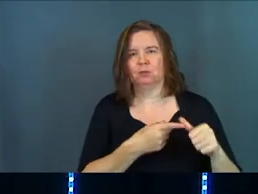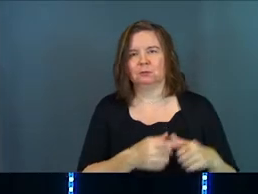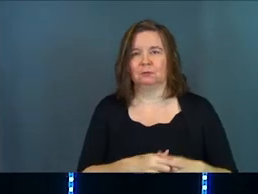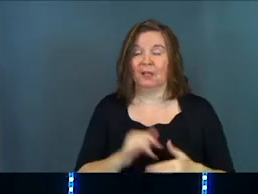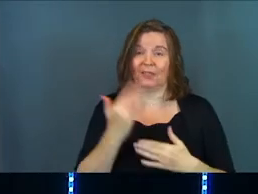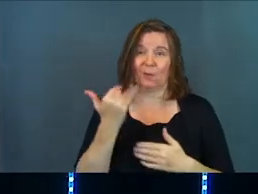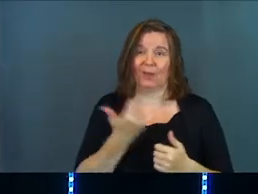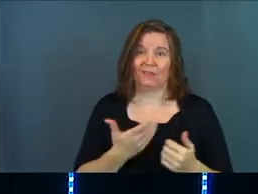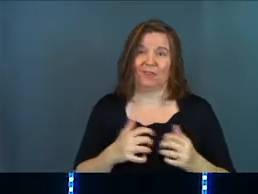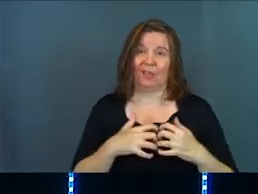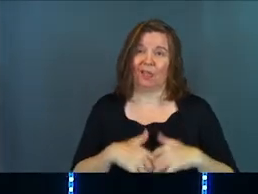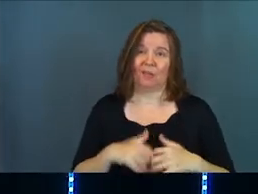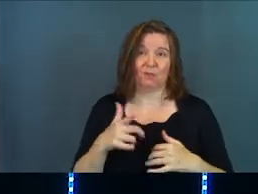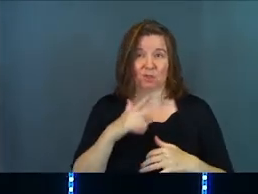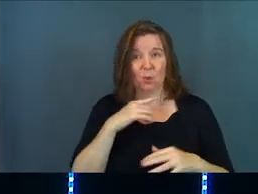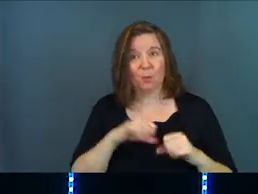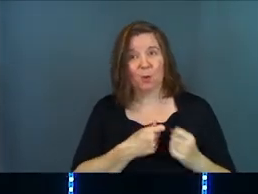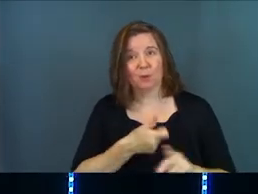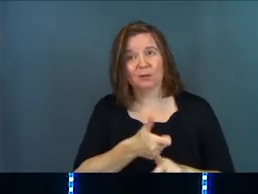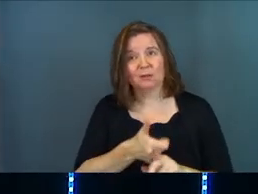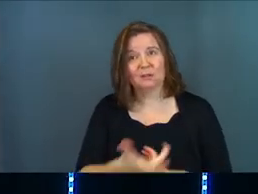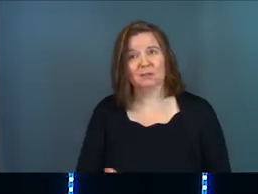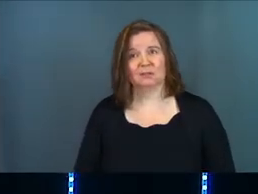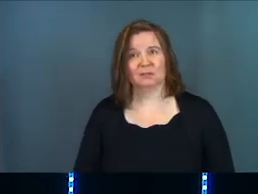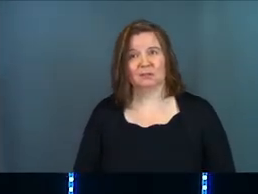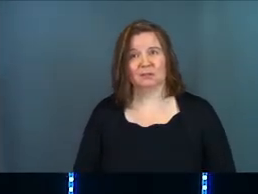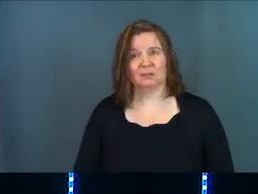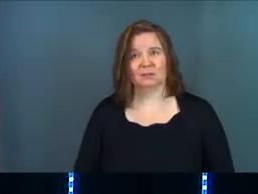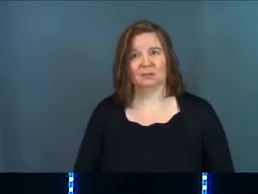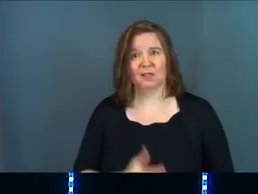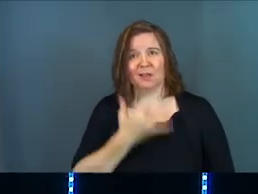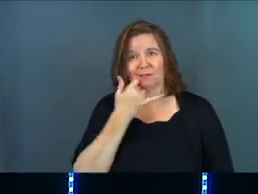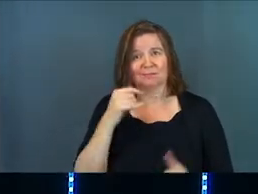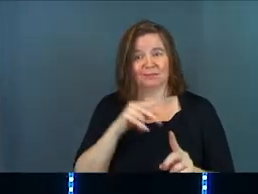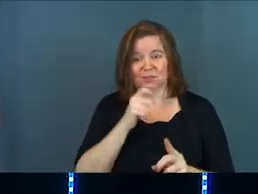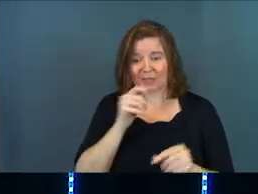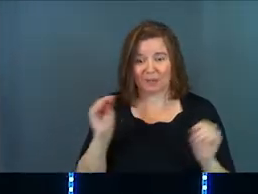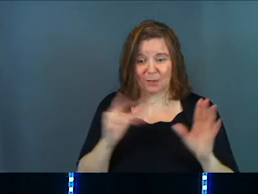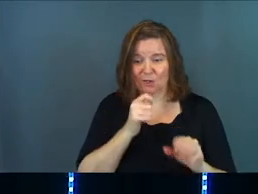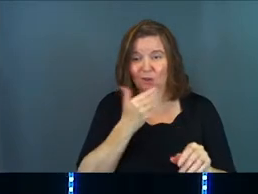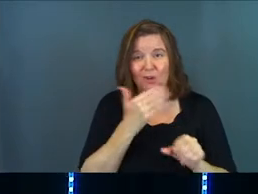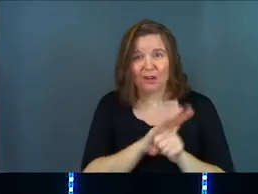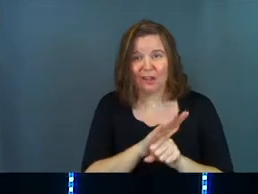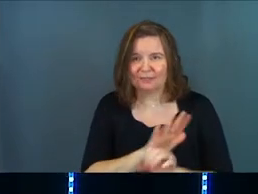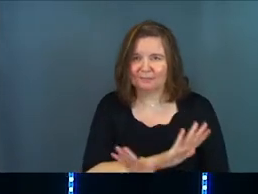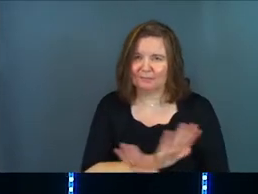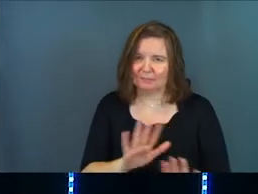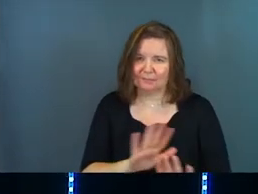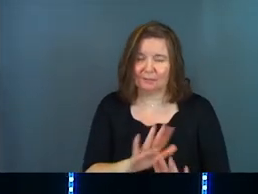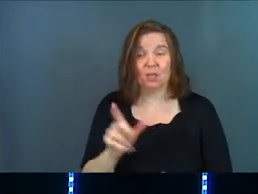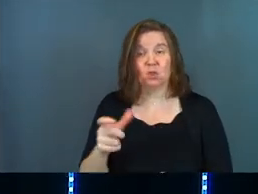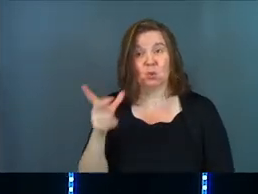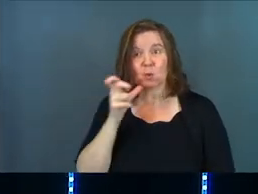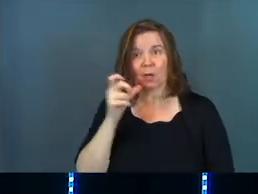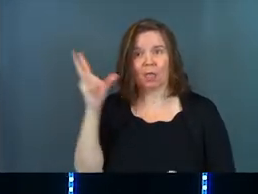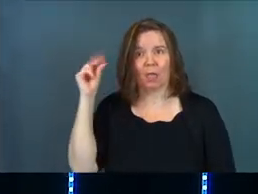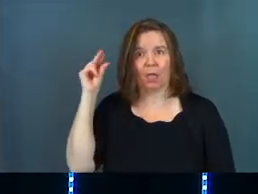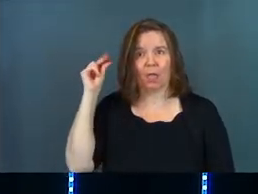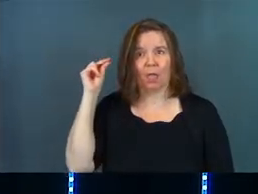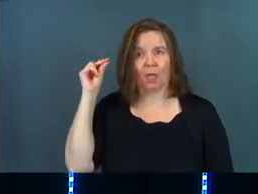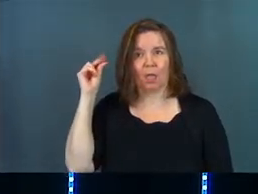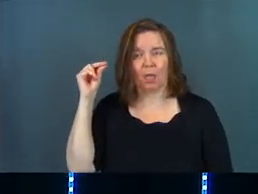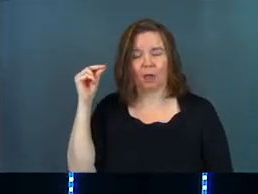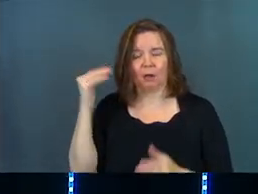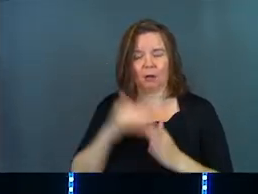And that's why everything's broken because you're broken. And you're not getting this miracle because you're not good enough for it. And you hear that voice